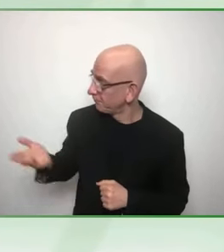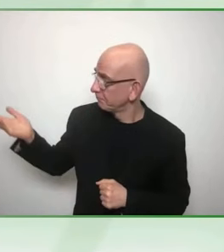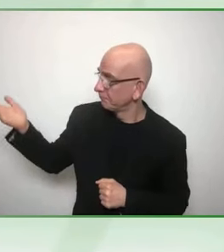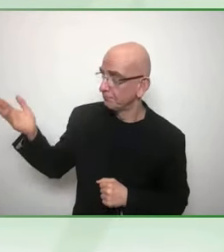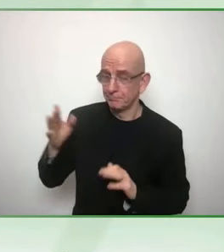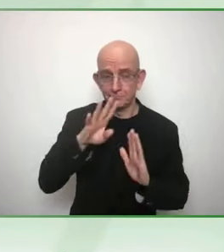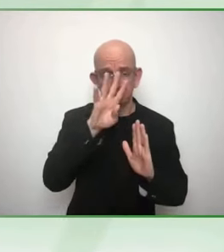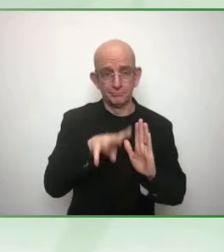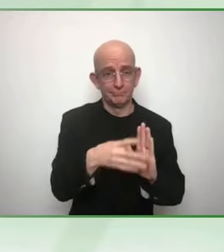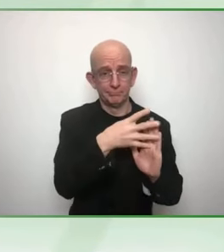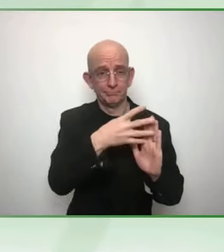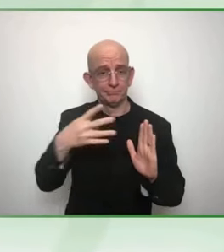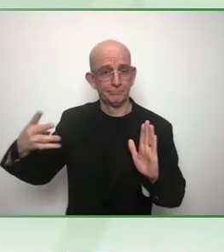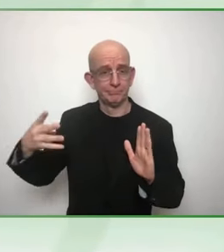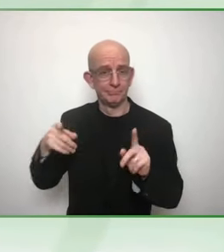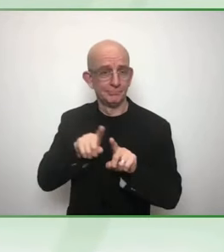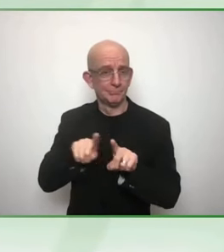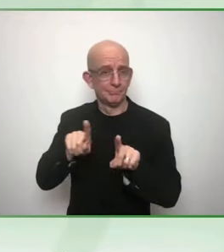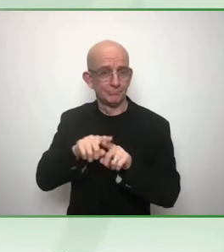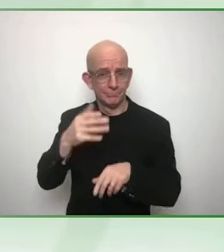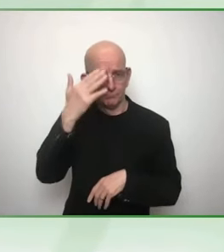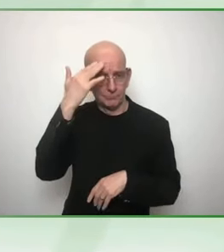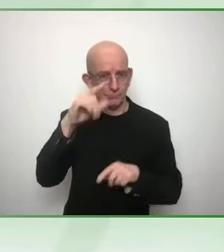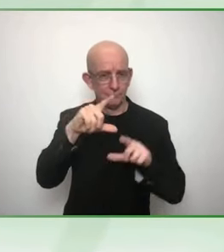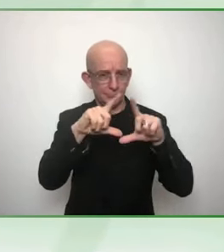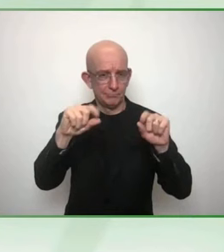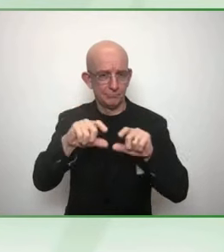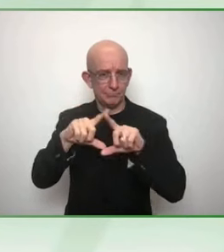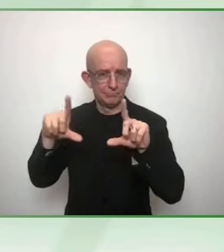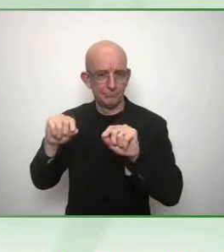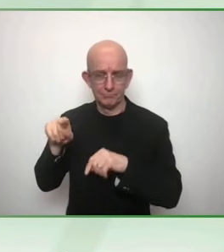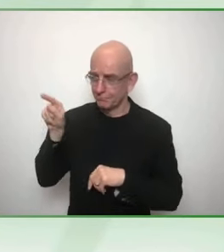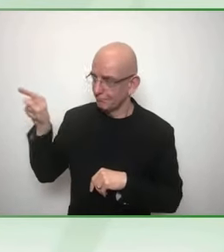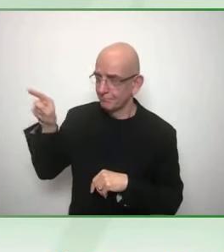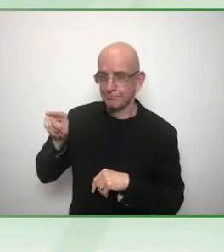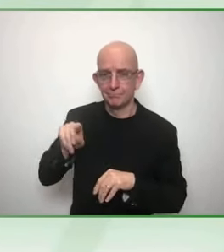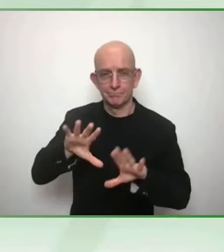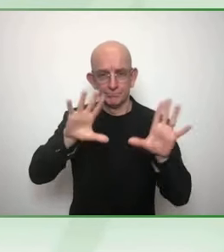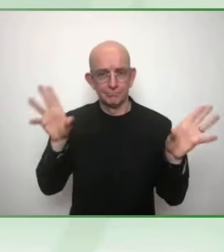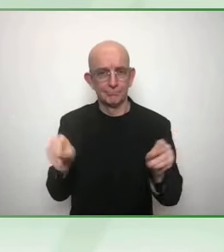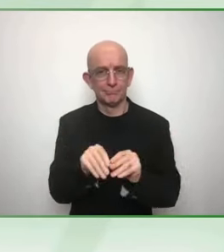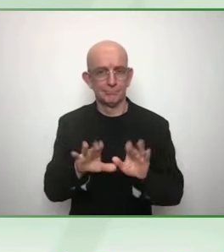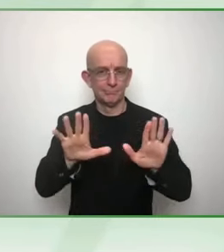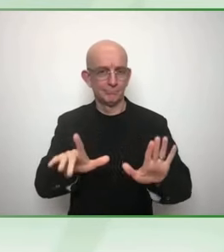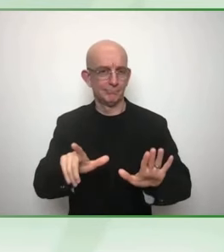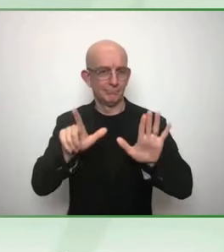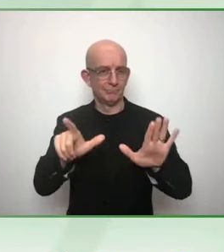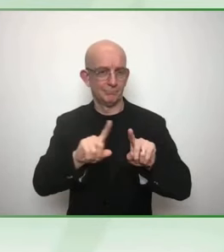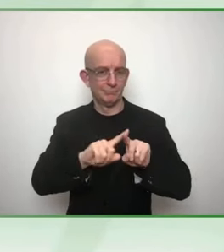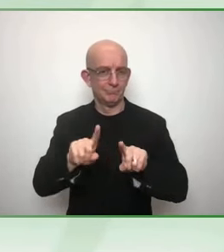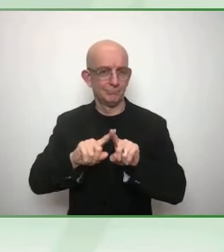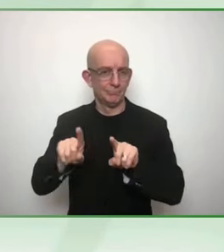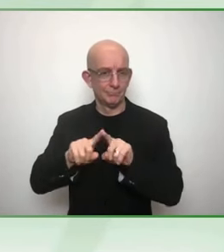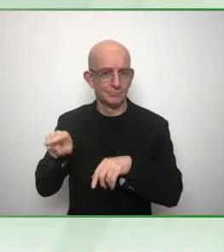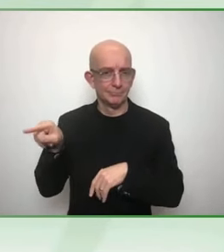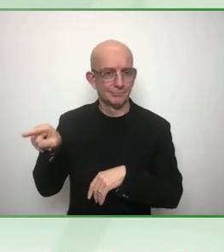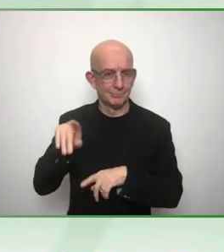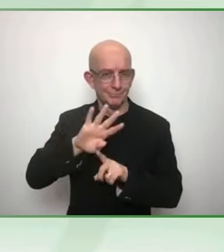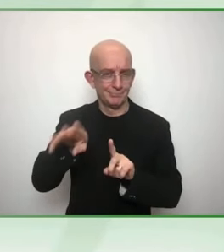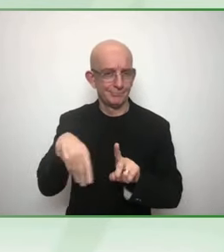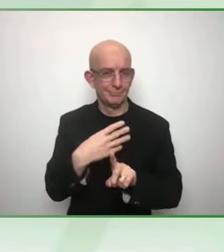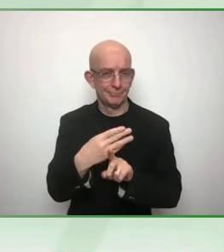is the one that I think is most overlooked, and that's goal 17. And what goal 17 is really all about is the